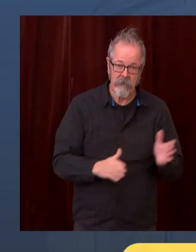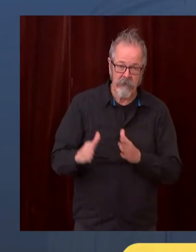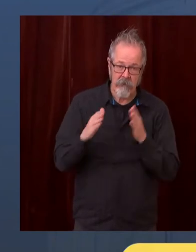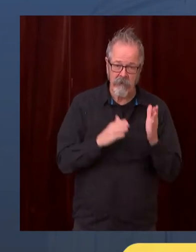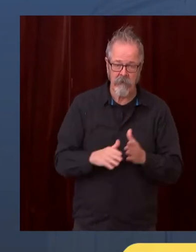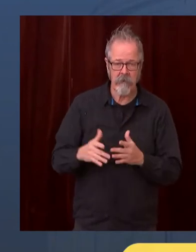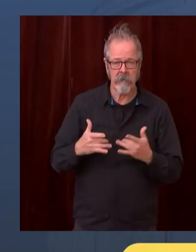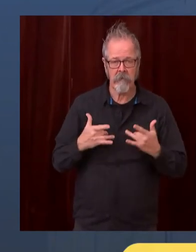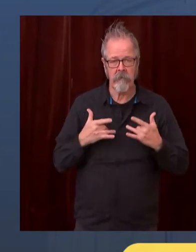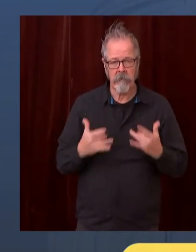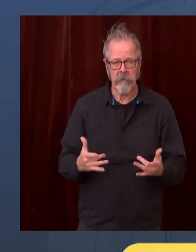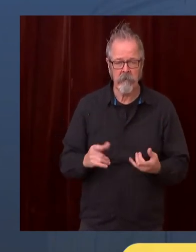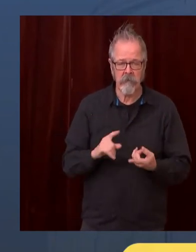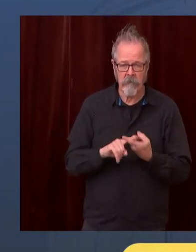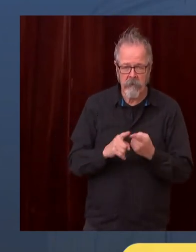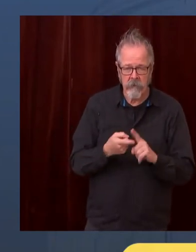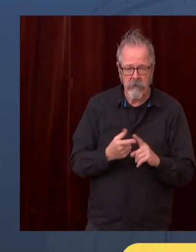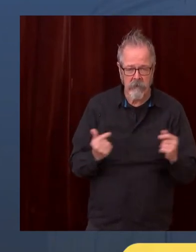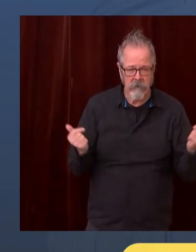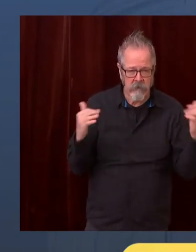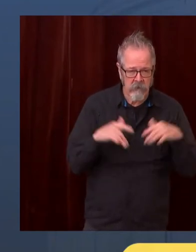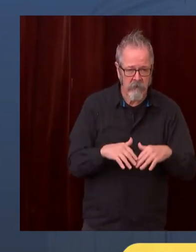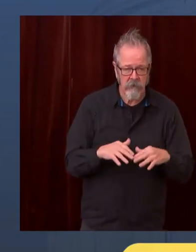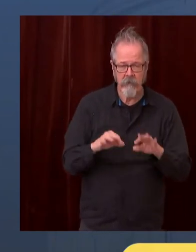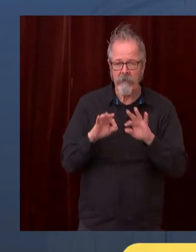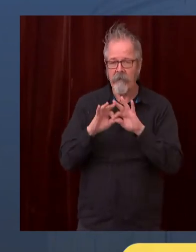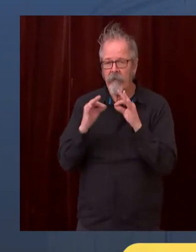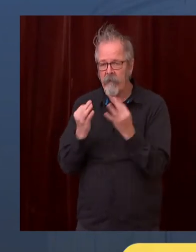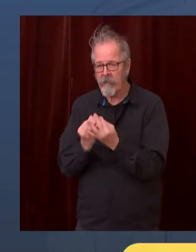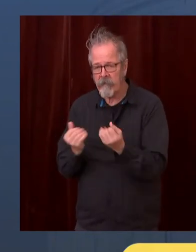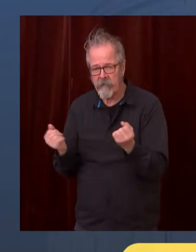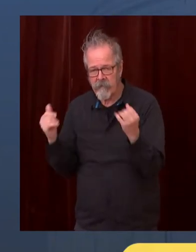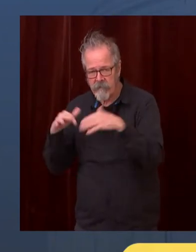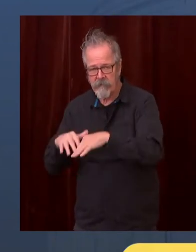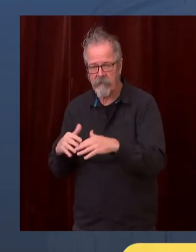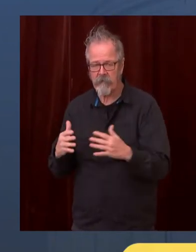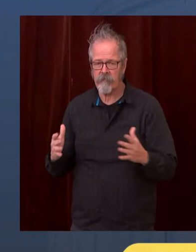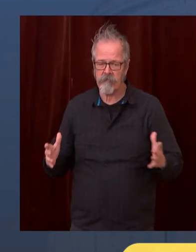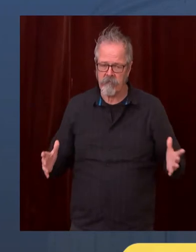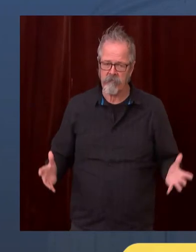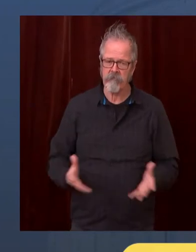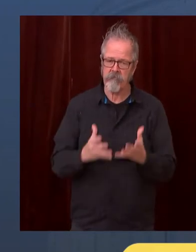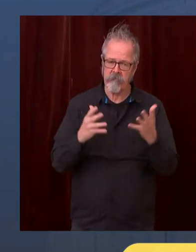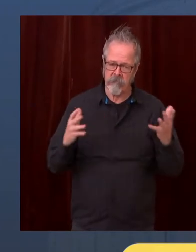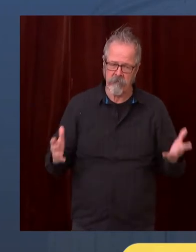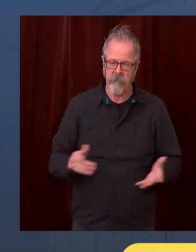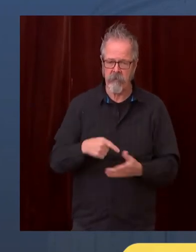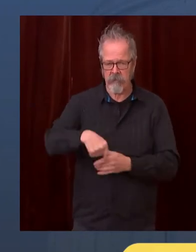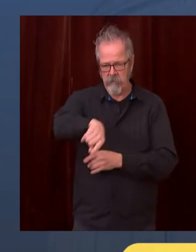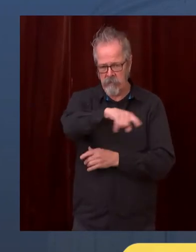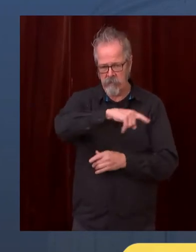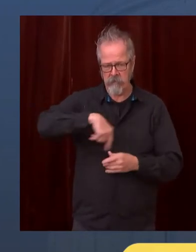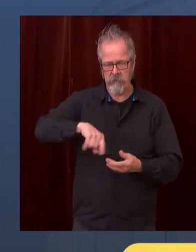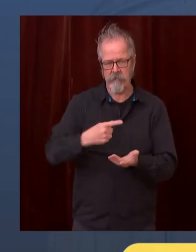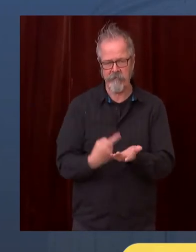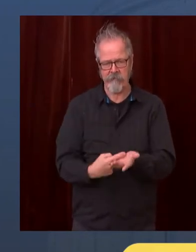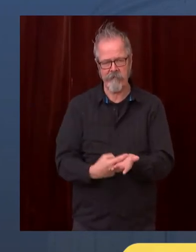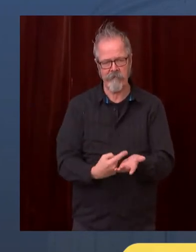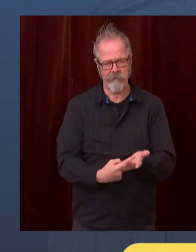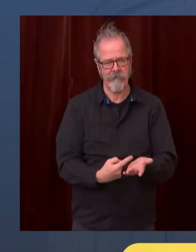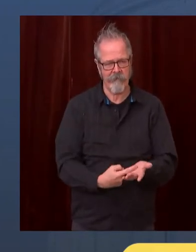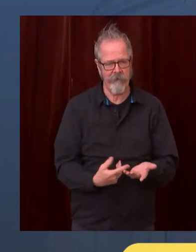conversation with your family and your relatives about how dangerous gatherings can be in people's homes today.